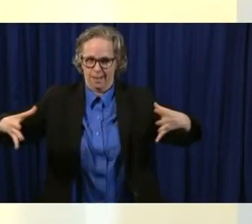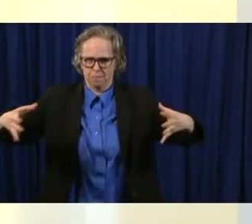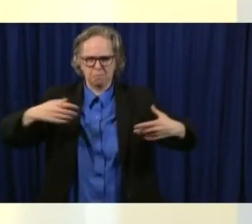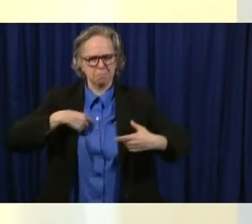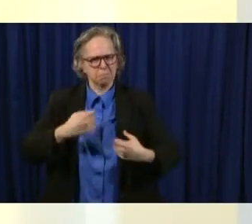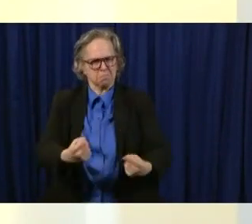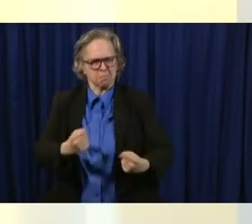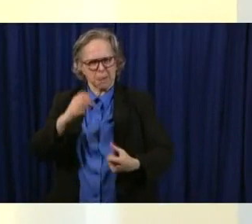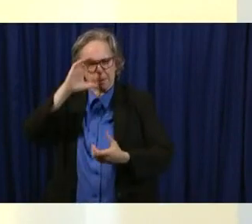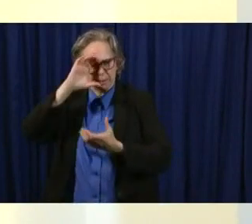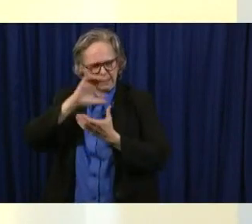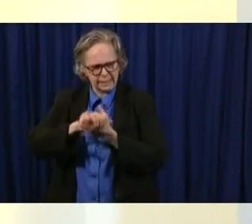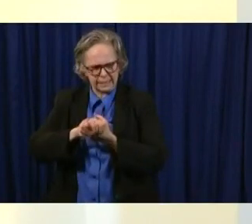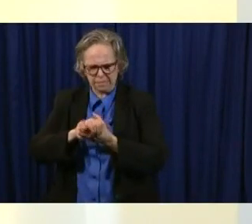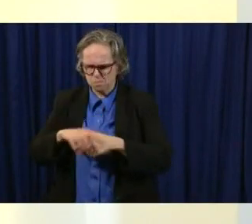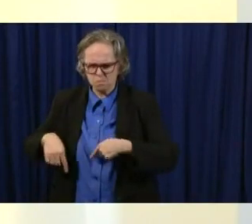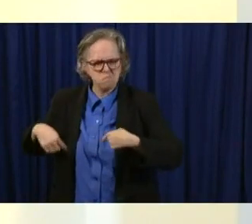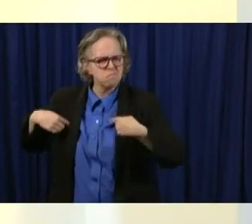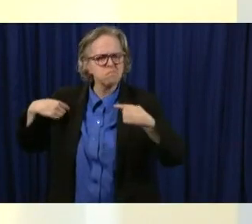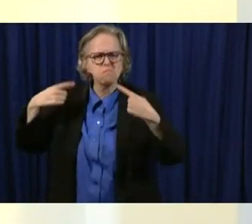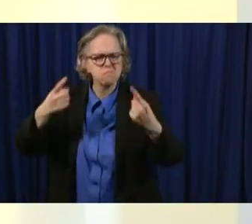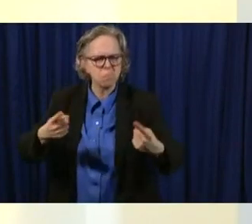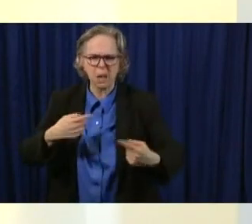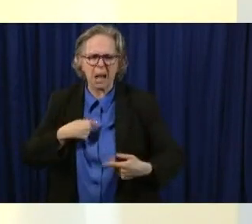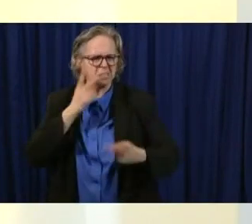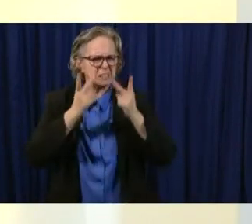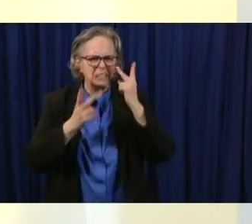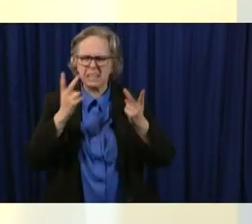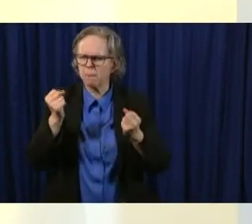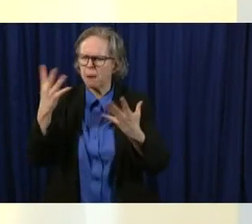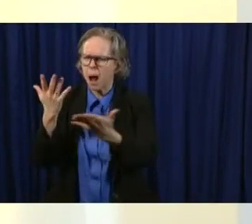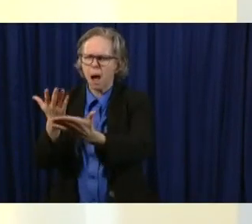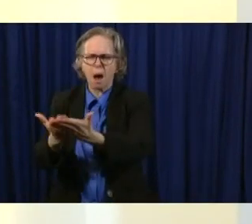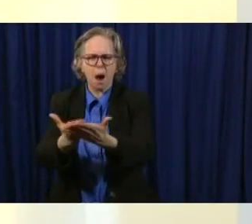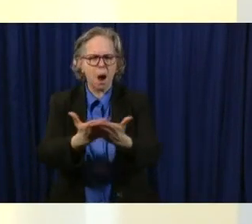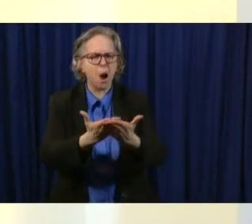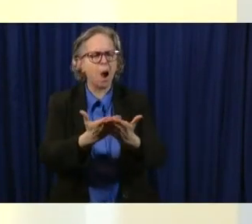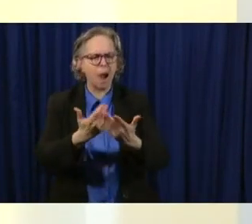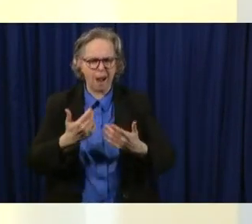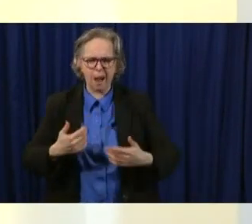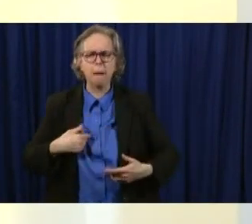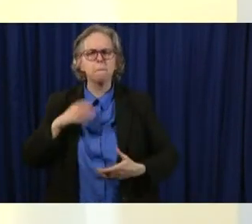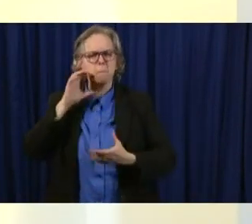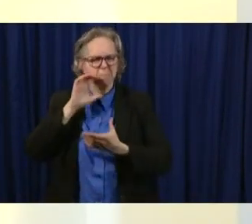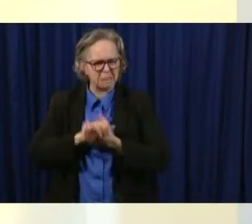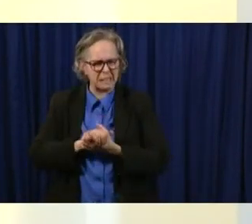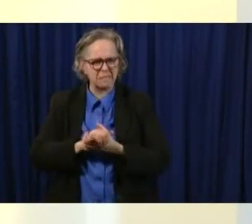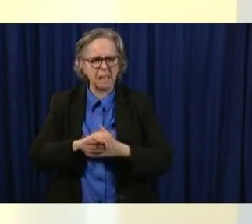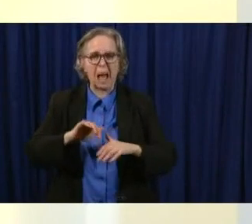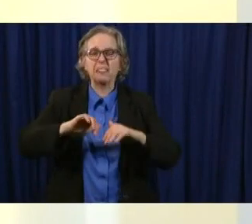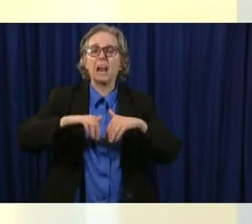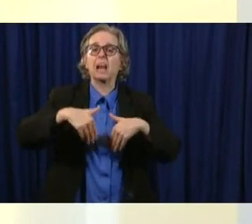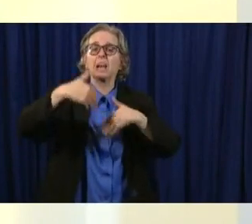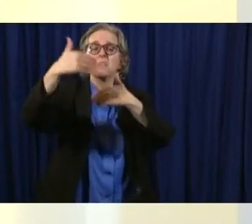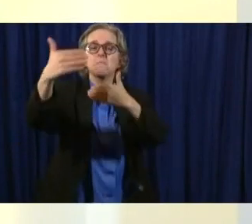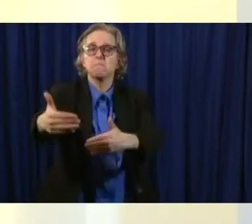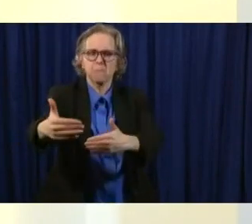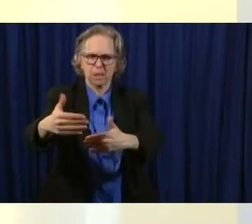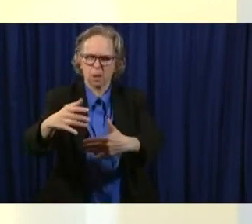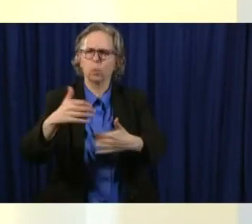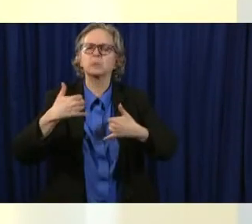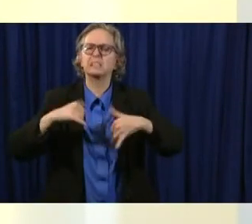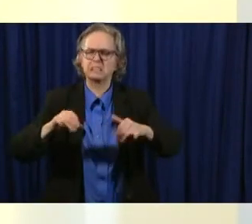I believe all of us in Ohio are going to do this next phase together with all that same spirit.